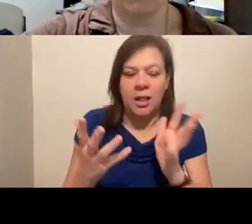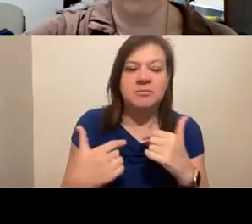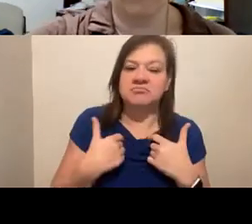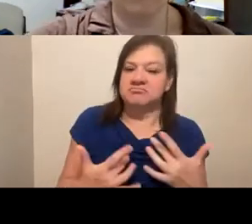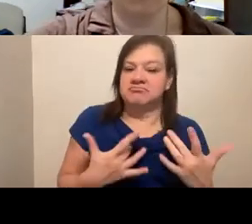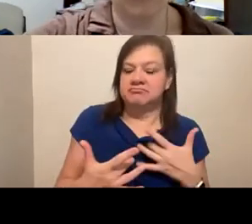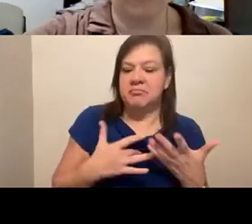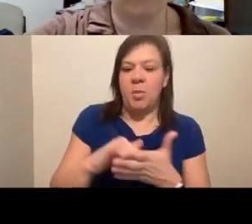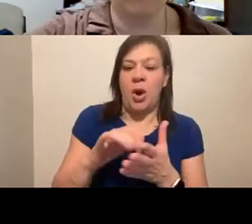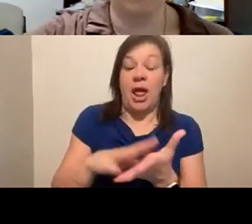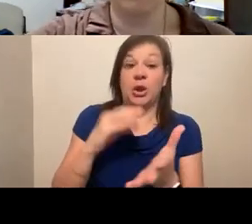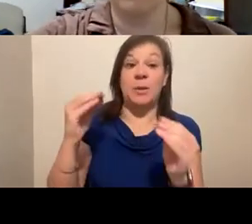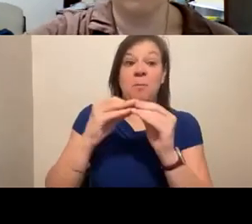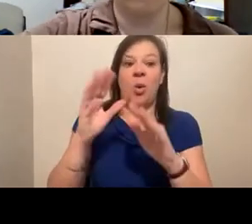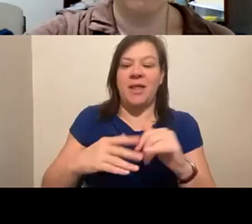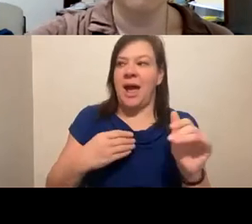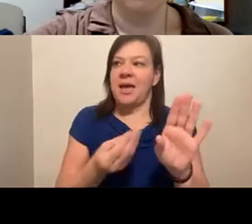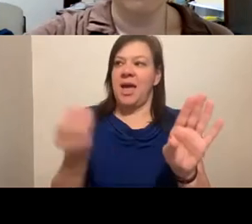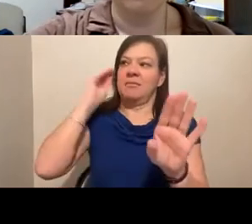learning more that I can bring back home.